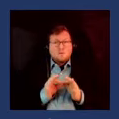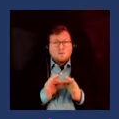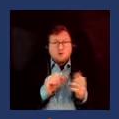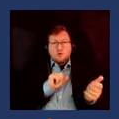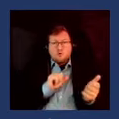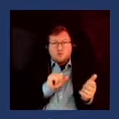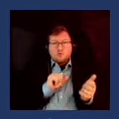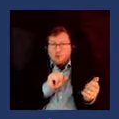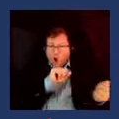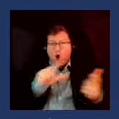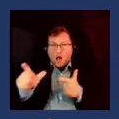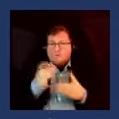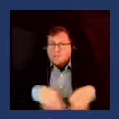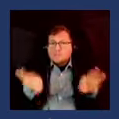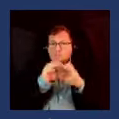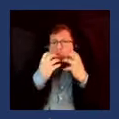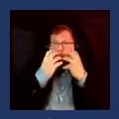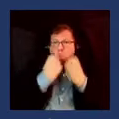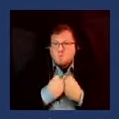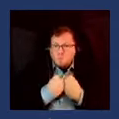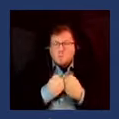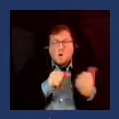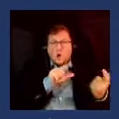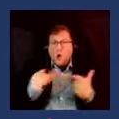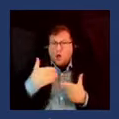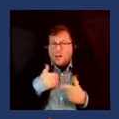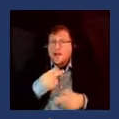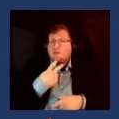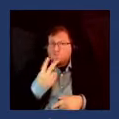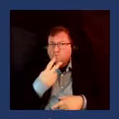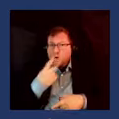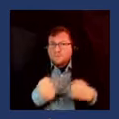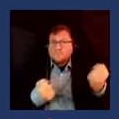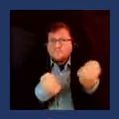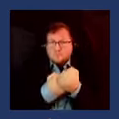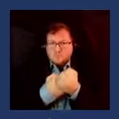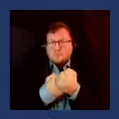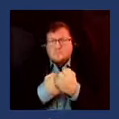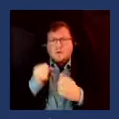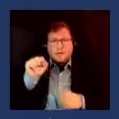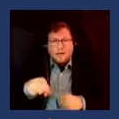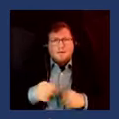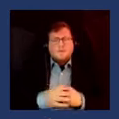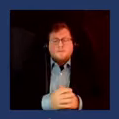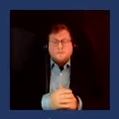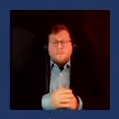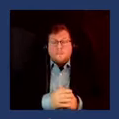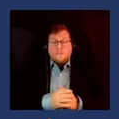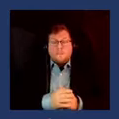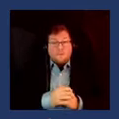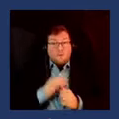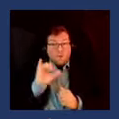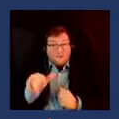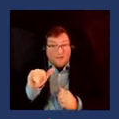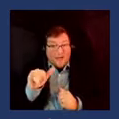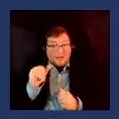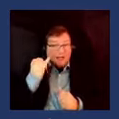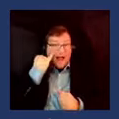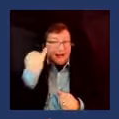and all of us have a voice when that catches fire when that